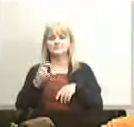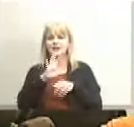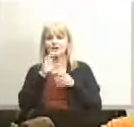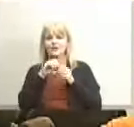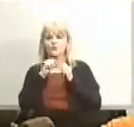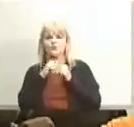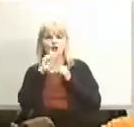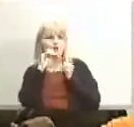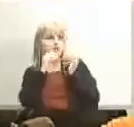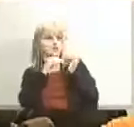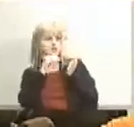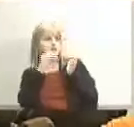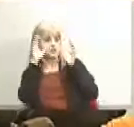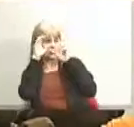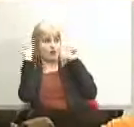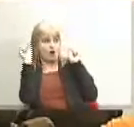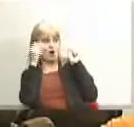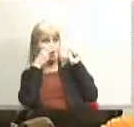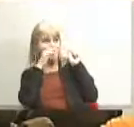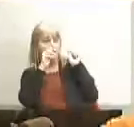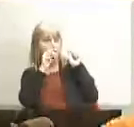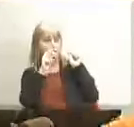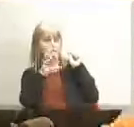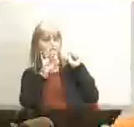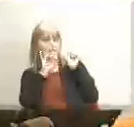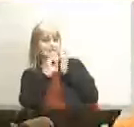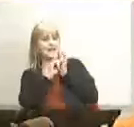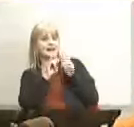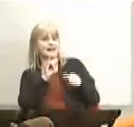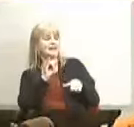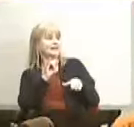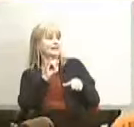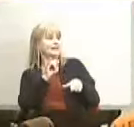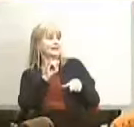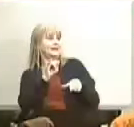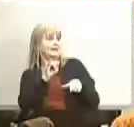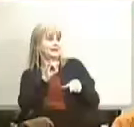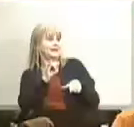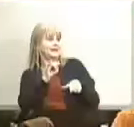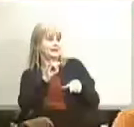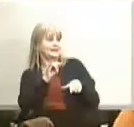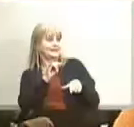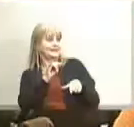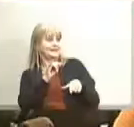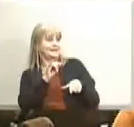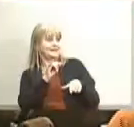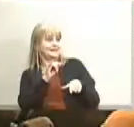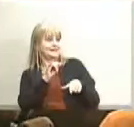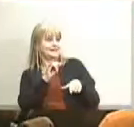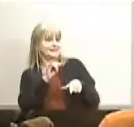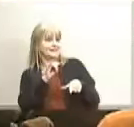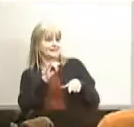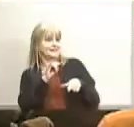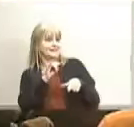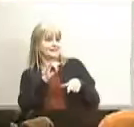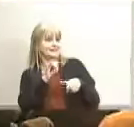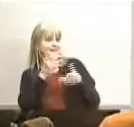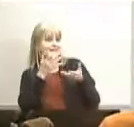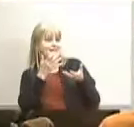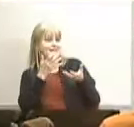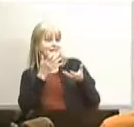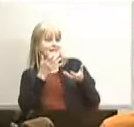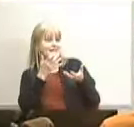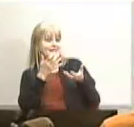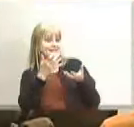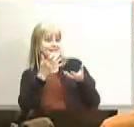hargan's our schools we found they they didn't really want to talk about education in portland um or really